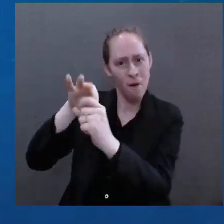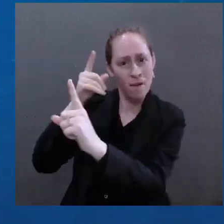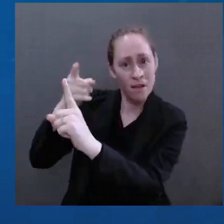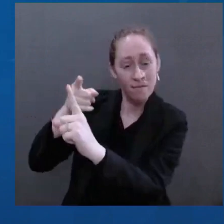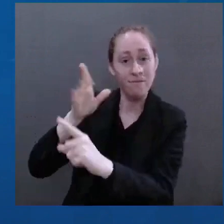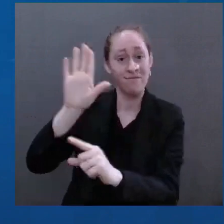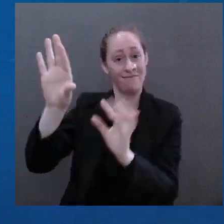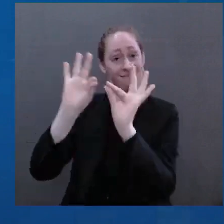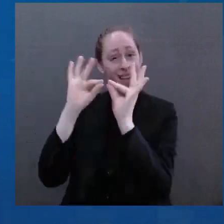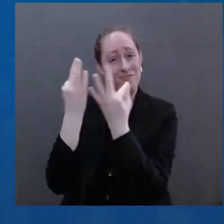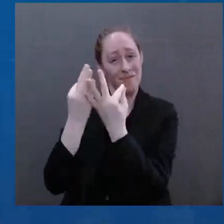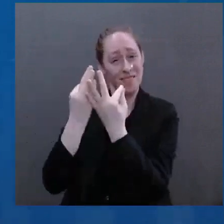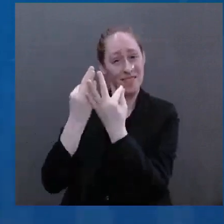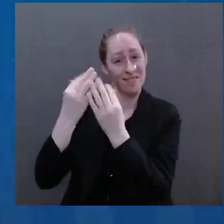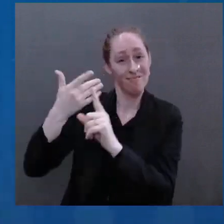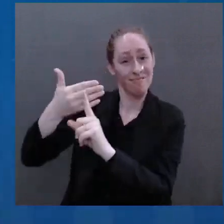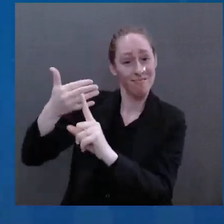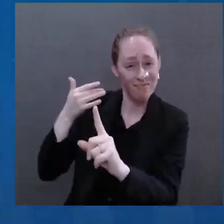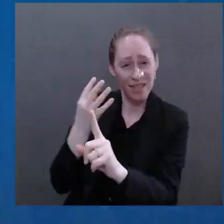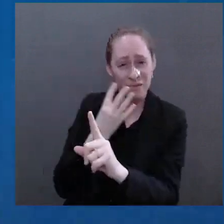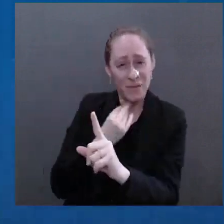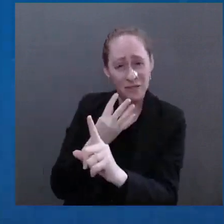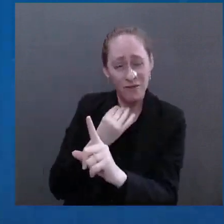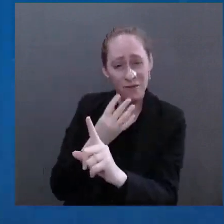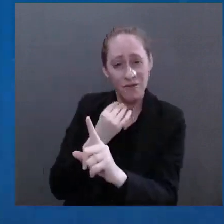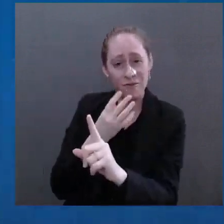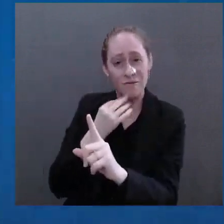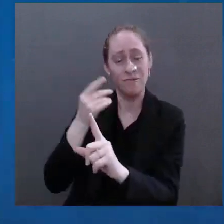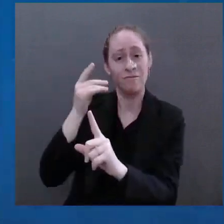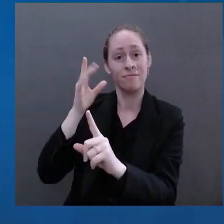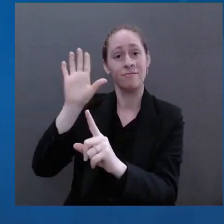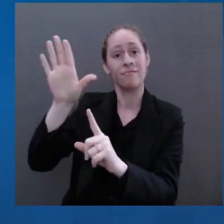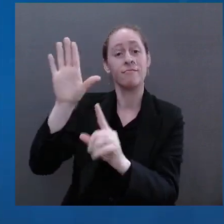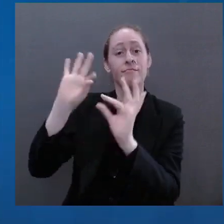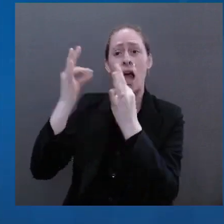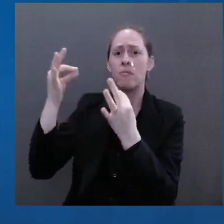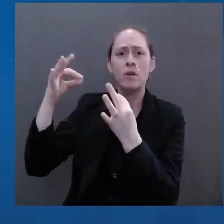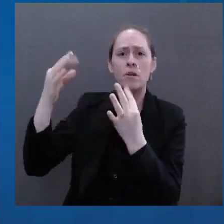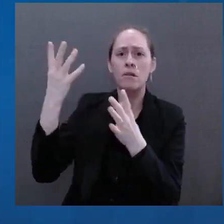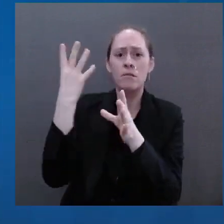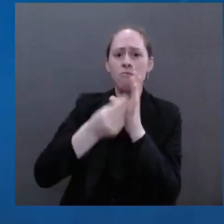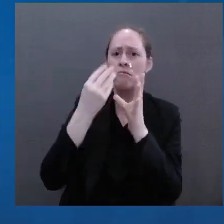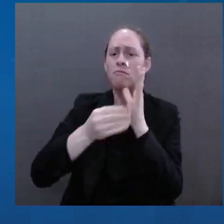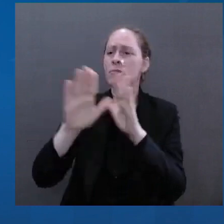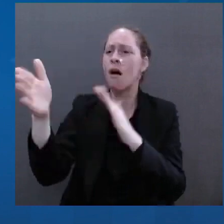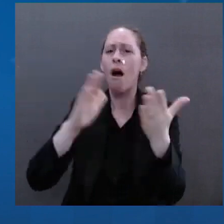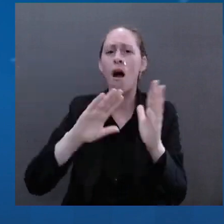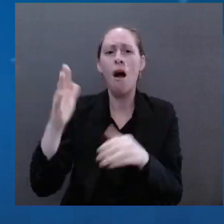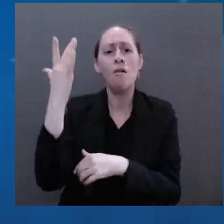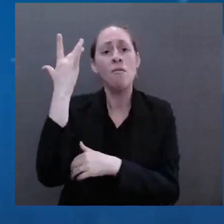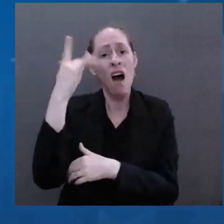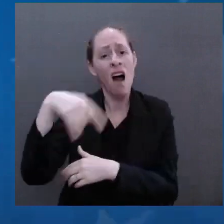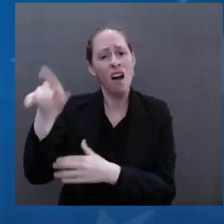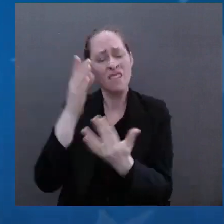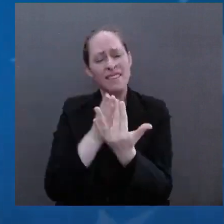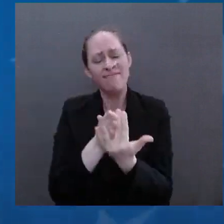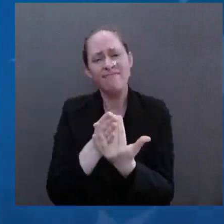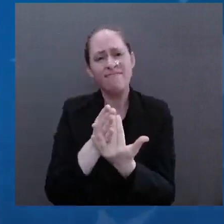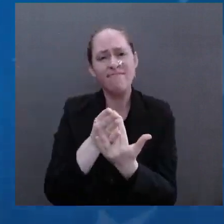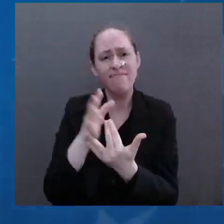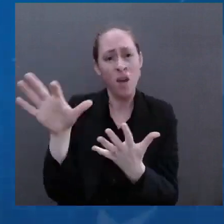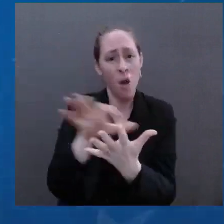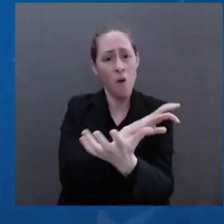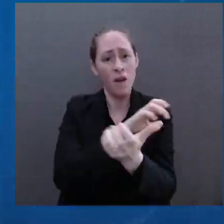all our autocrats before him, to believe that might will make right. My own country,